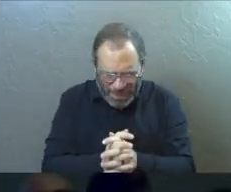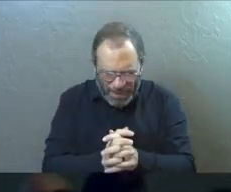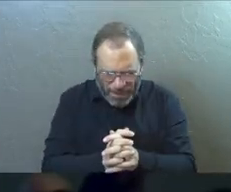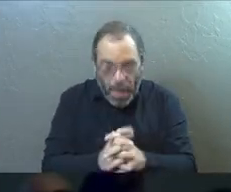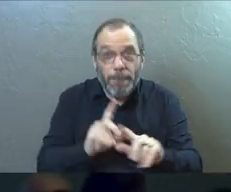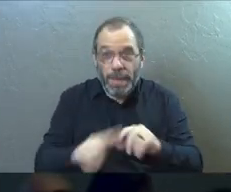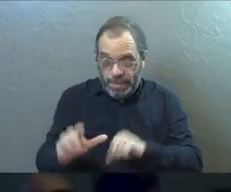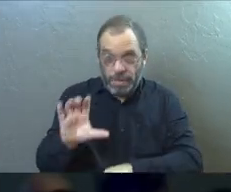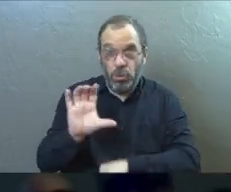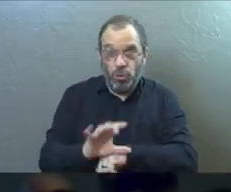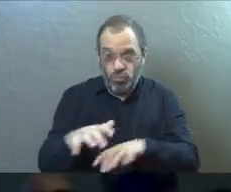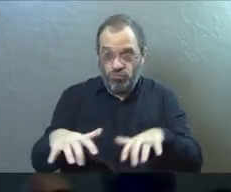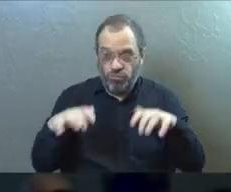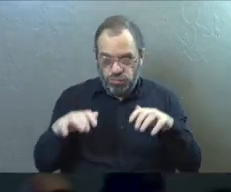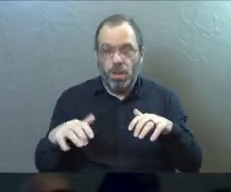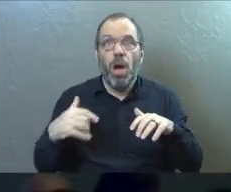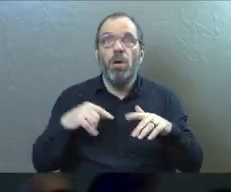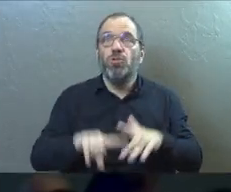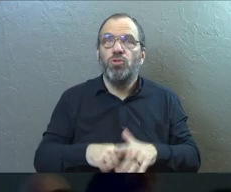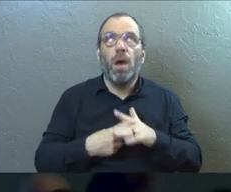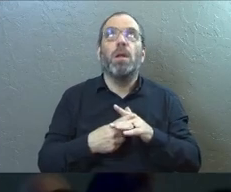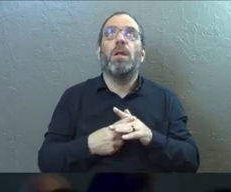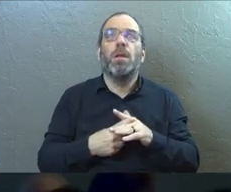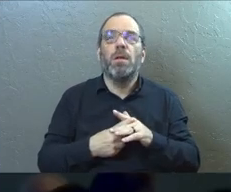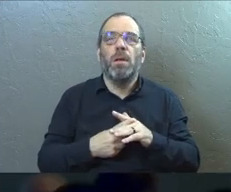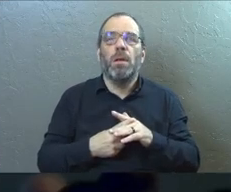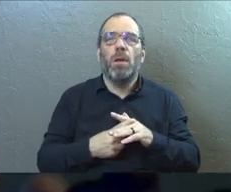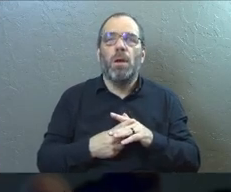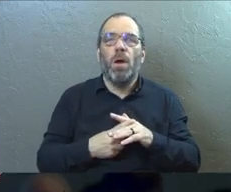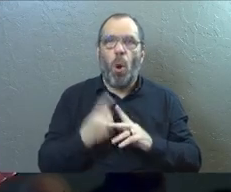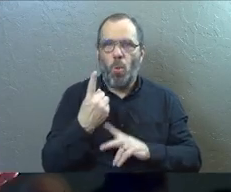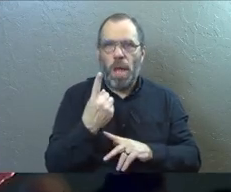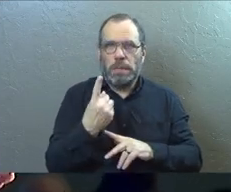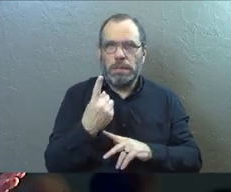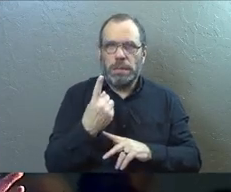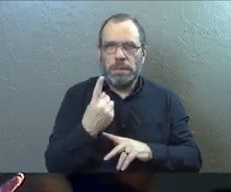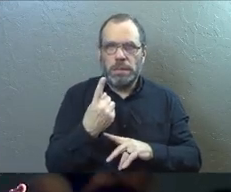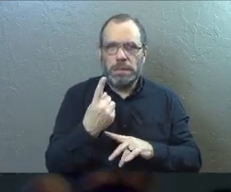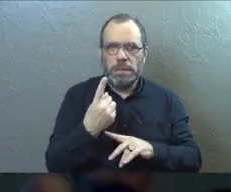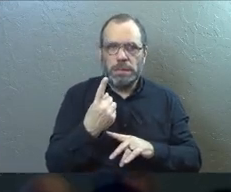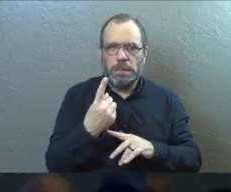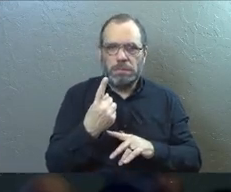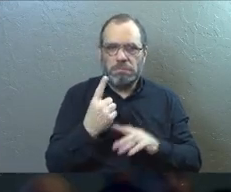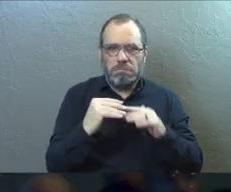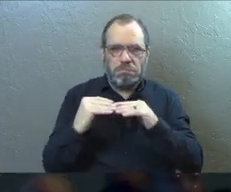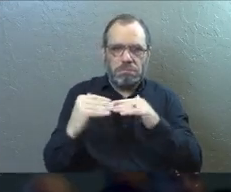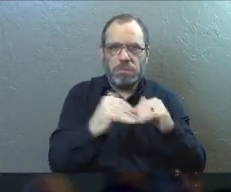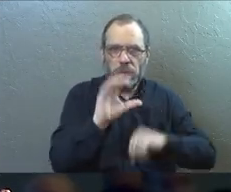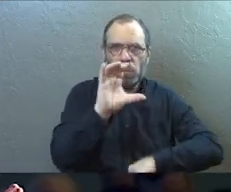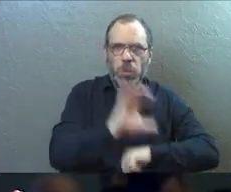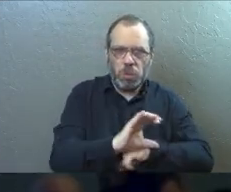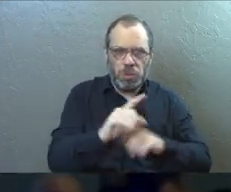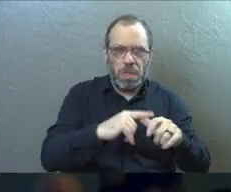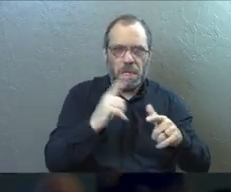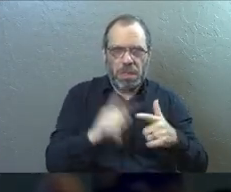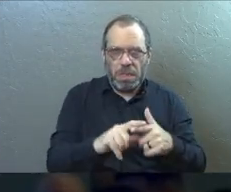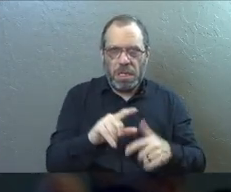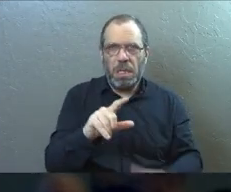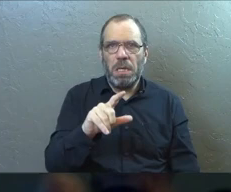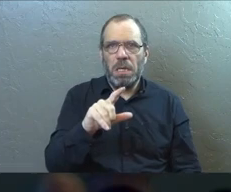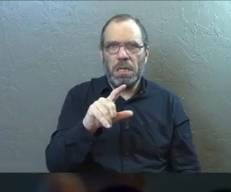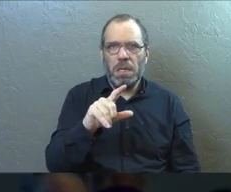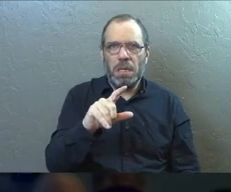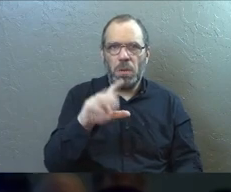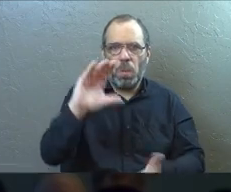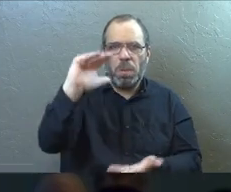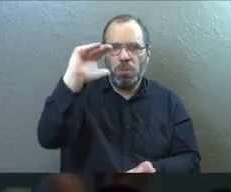But as a church, we started at one size church. And after a while, we were about 50% of